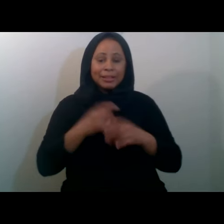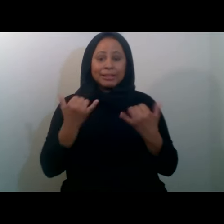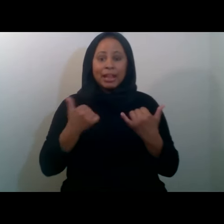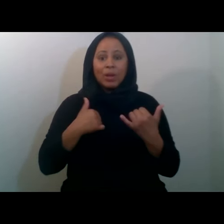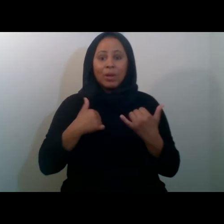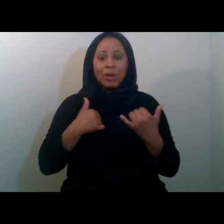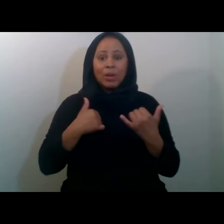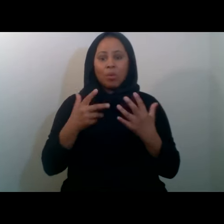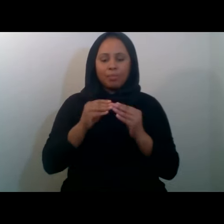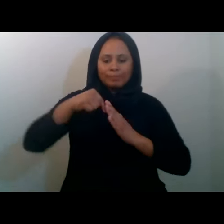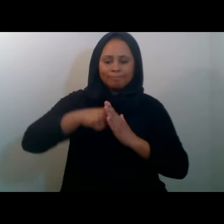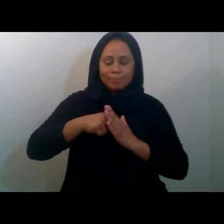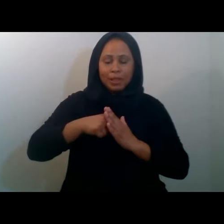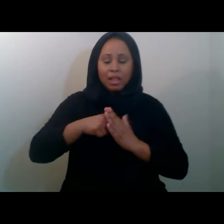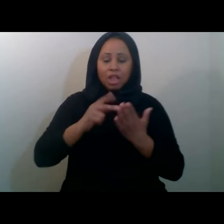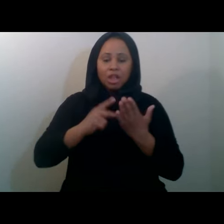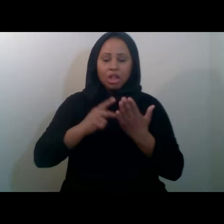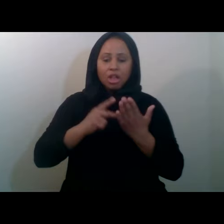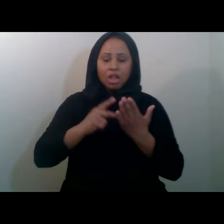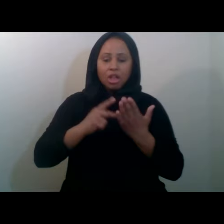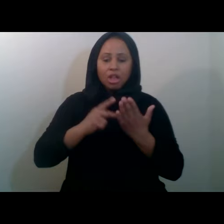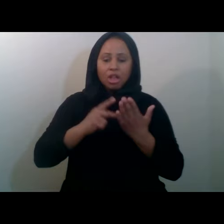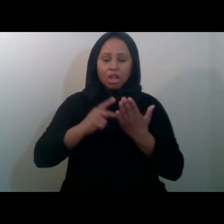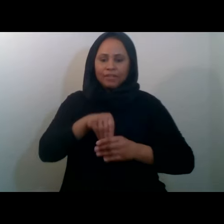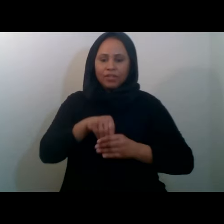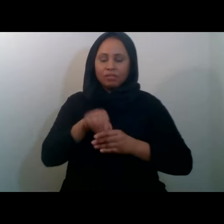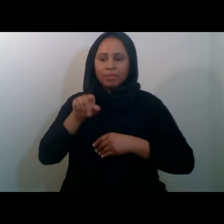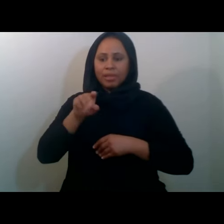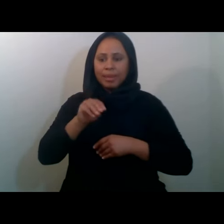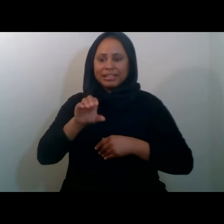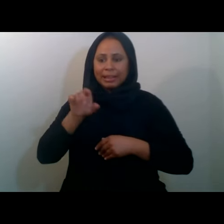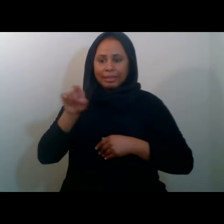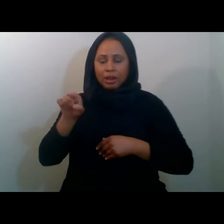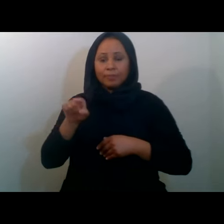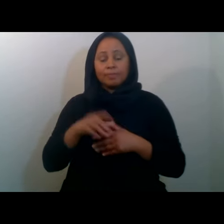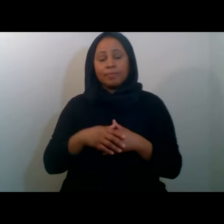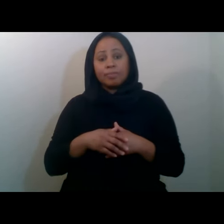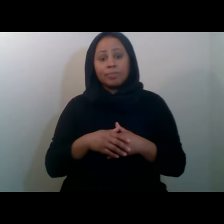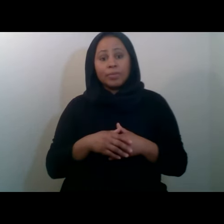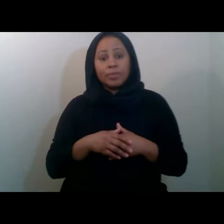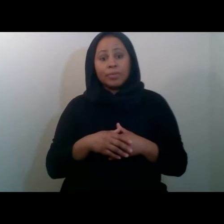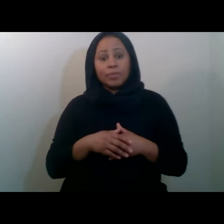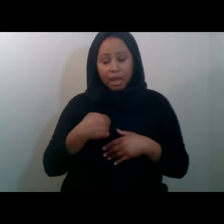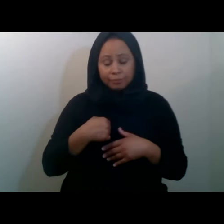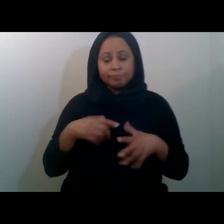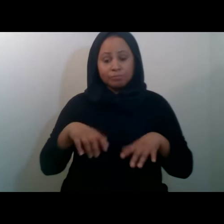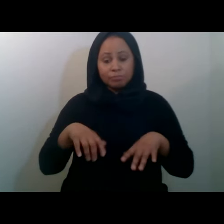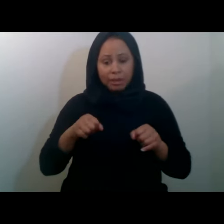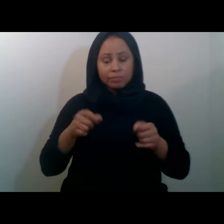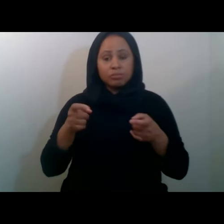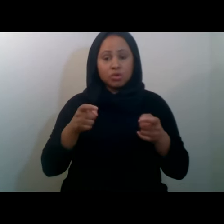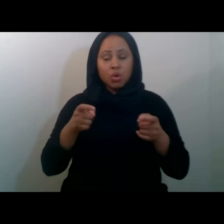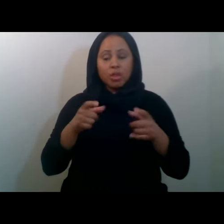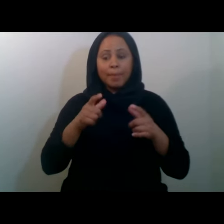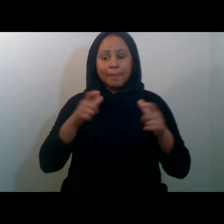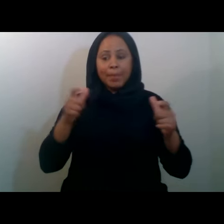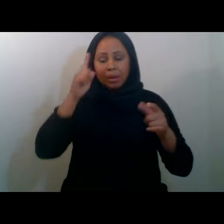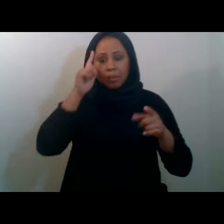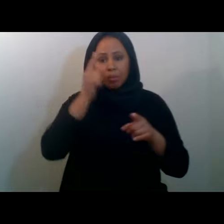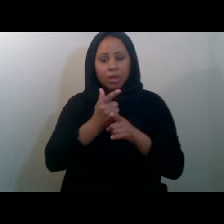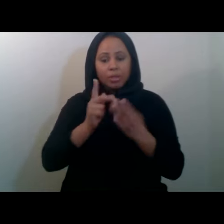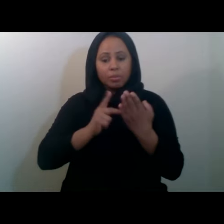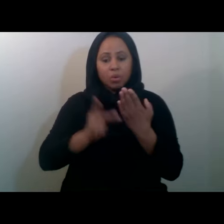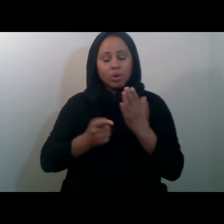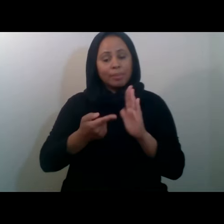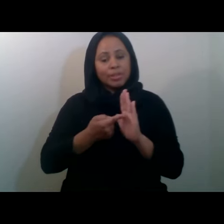that I'm personally involved in at MCC. With youth of MCC, I partake in the Big Brother program. This program is designed to mentor